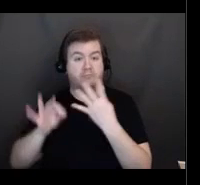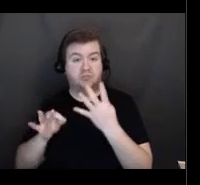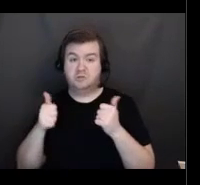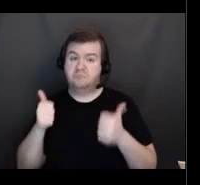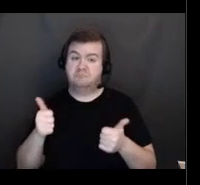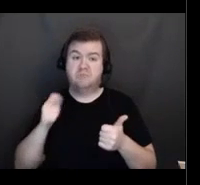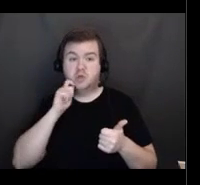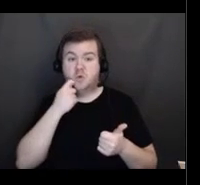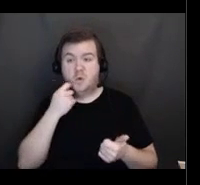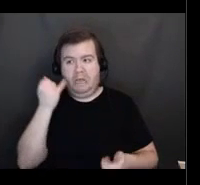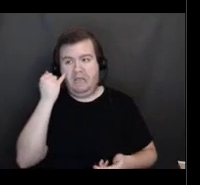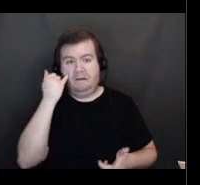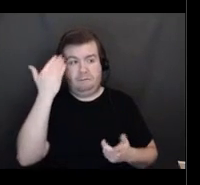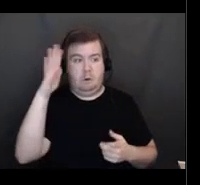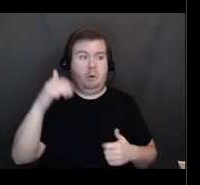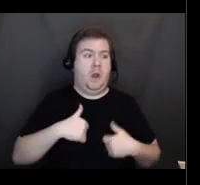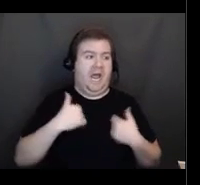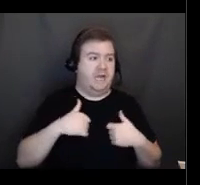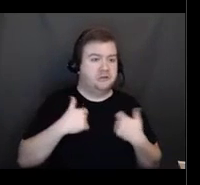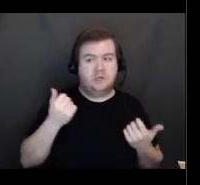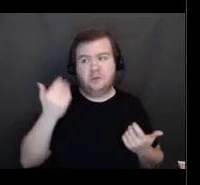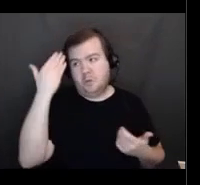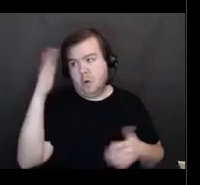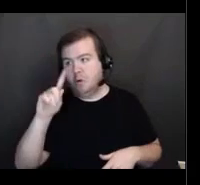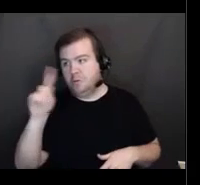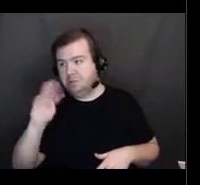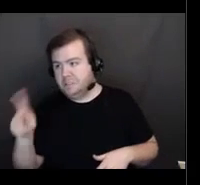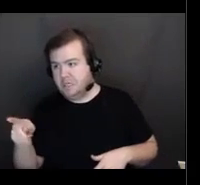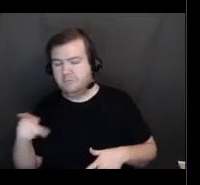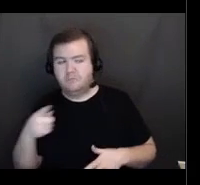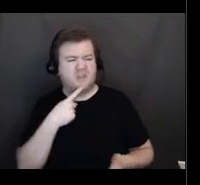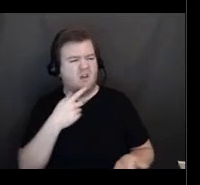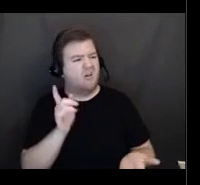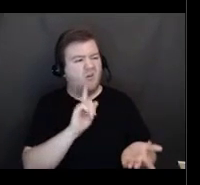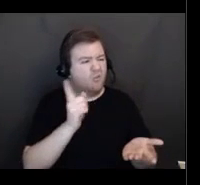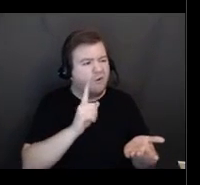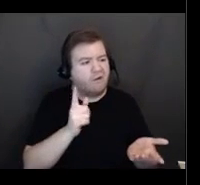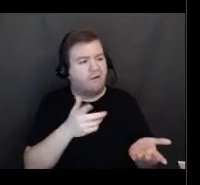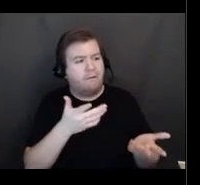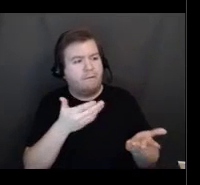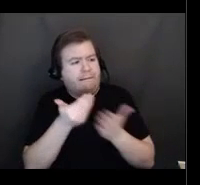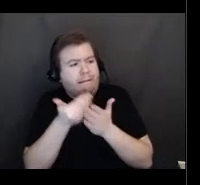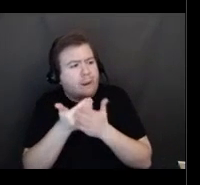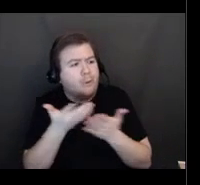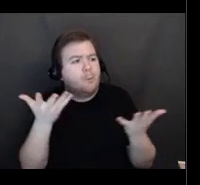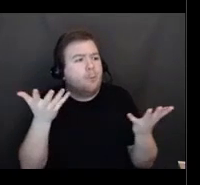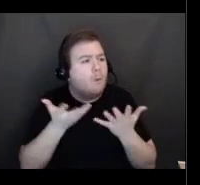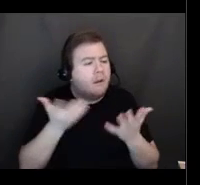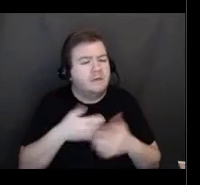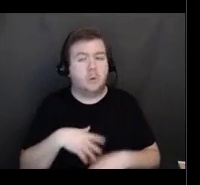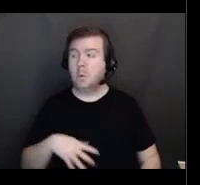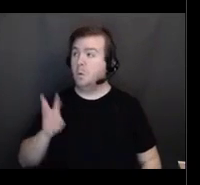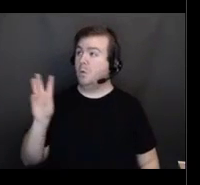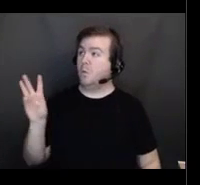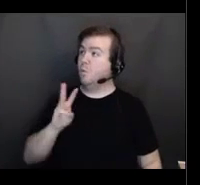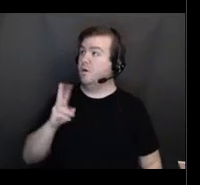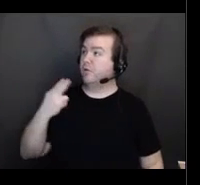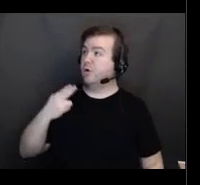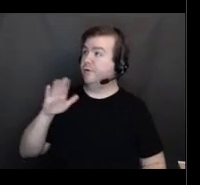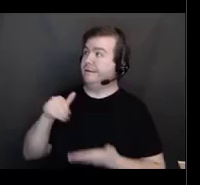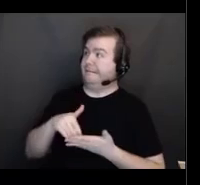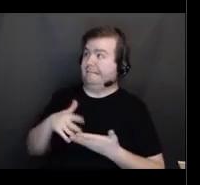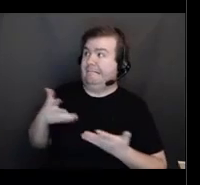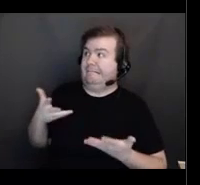expand that search or really drive down so that it is a